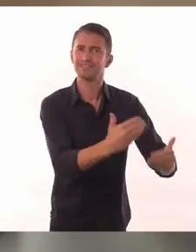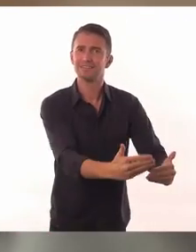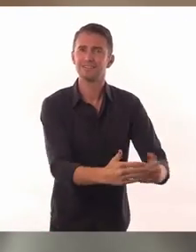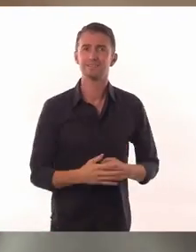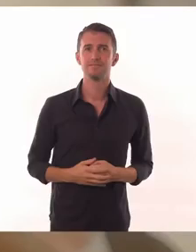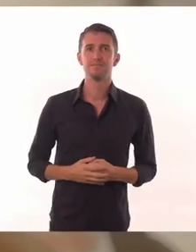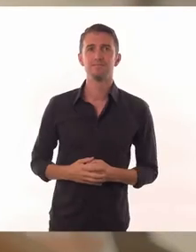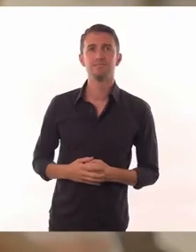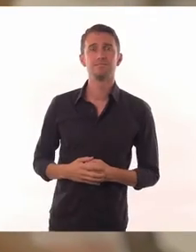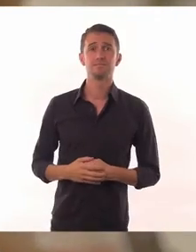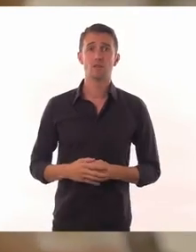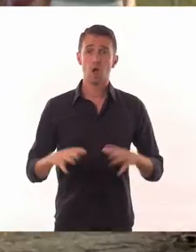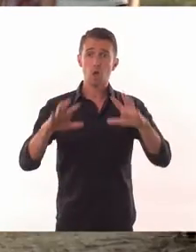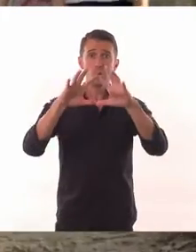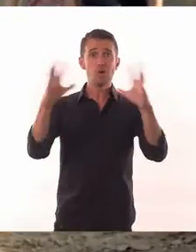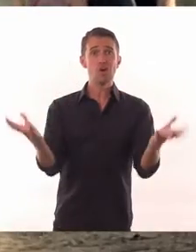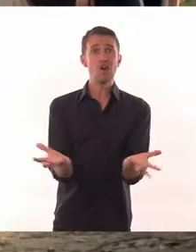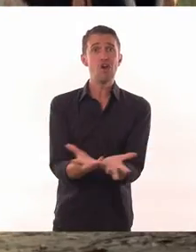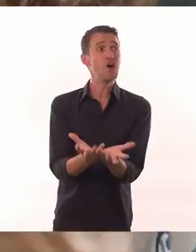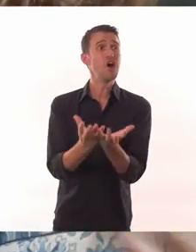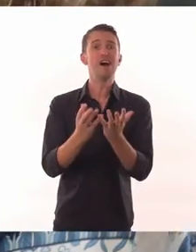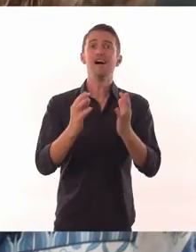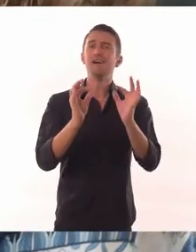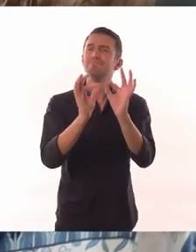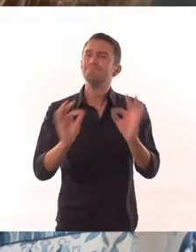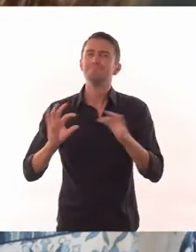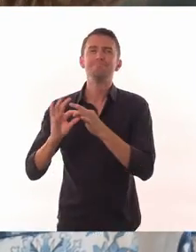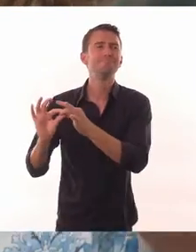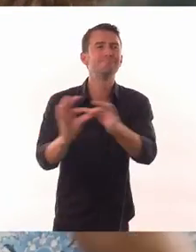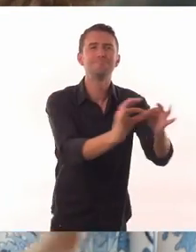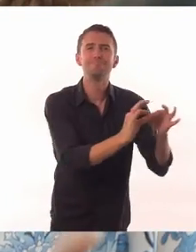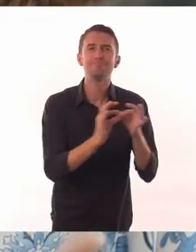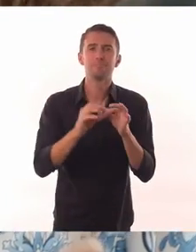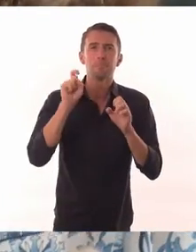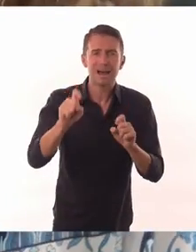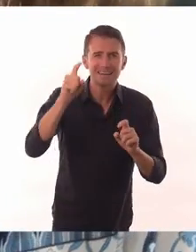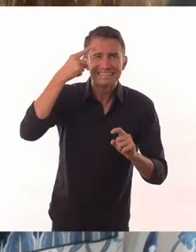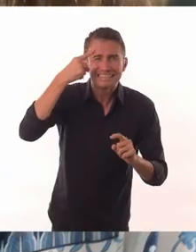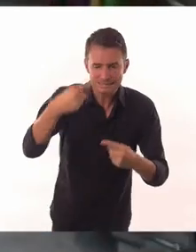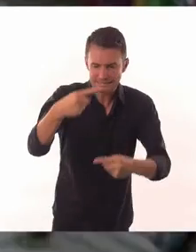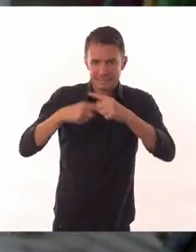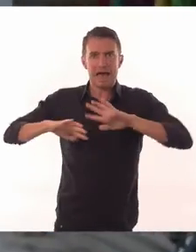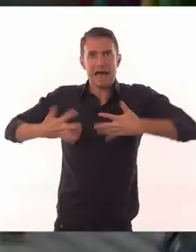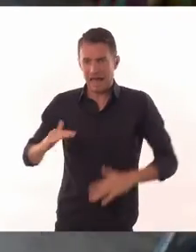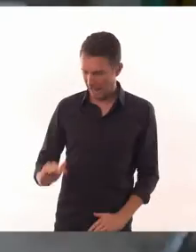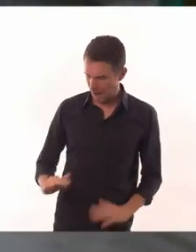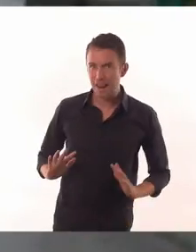How can we think about world of peace, collaboration, and good adventure, where the beginning of life is taken into account?